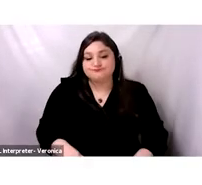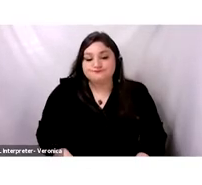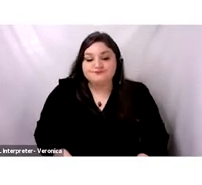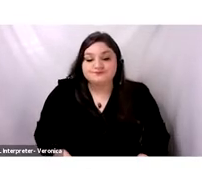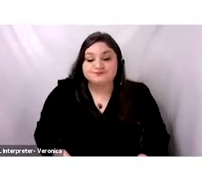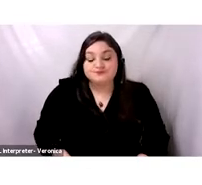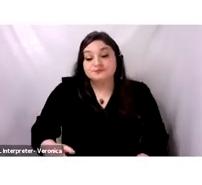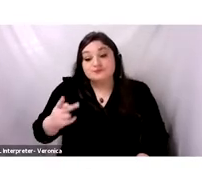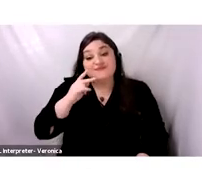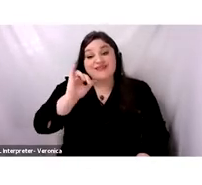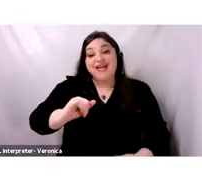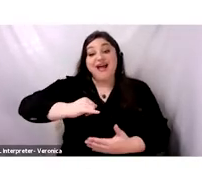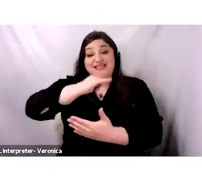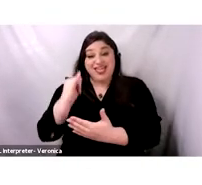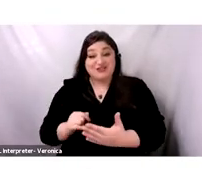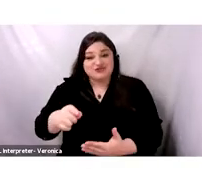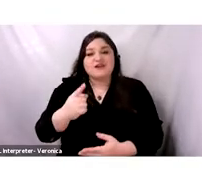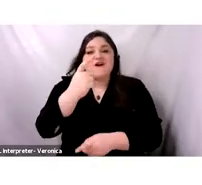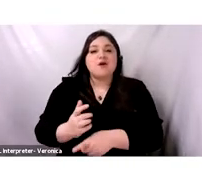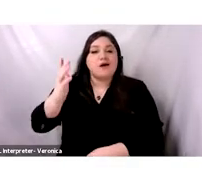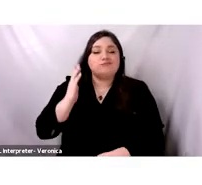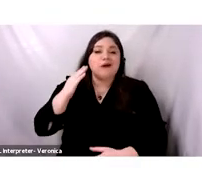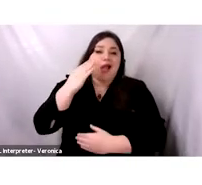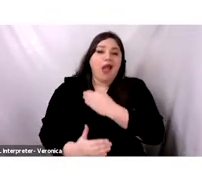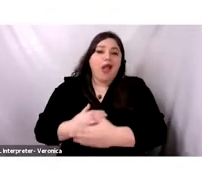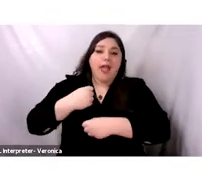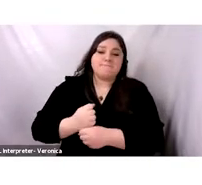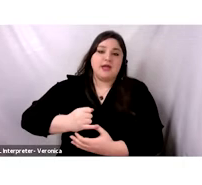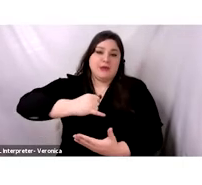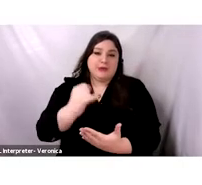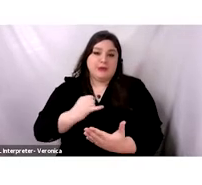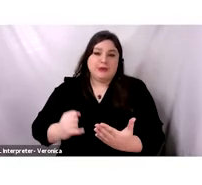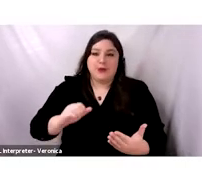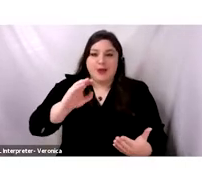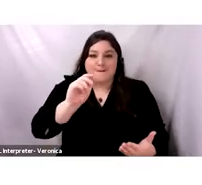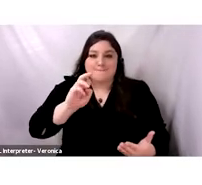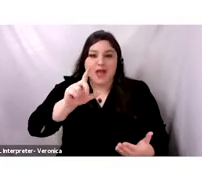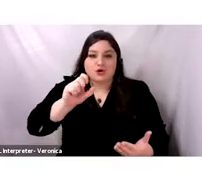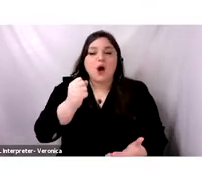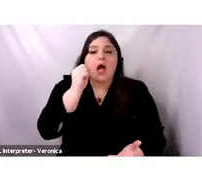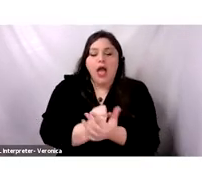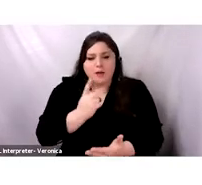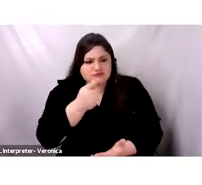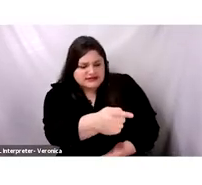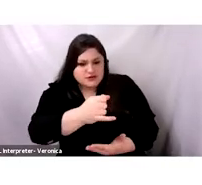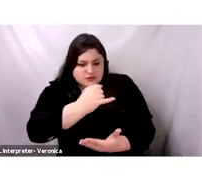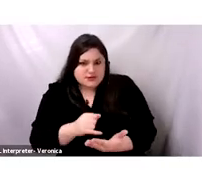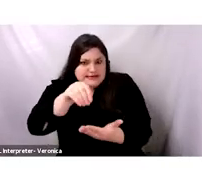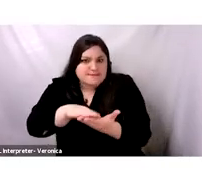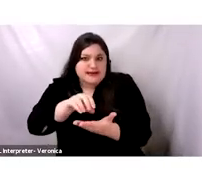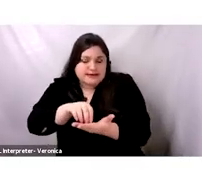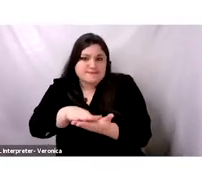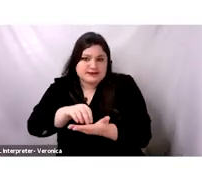and nutrition manuals that were produced in the medieval Arab world. You have to keep